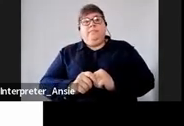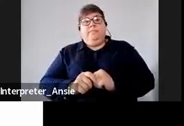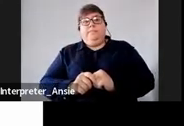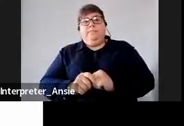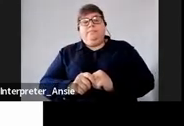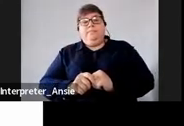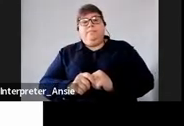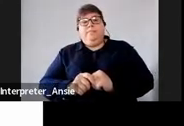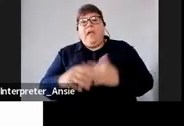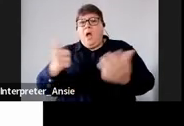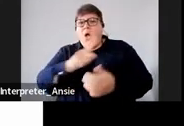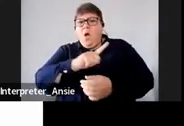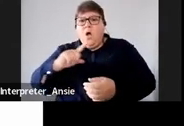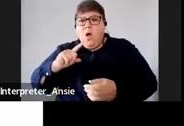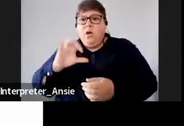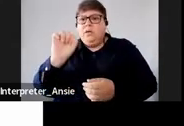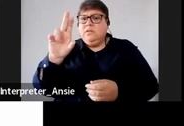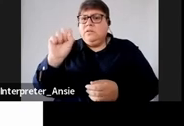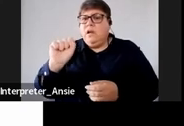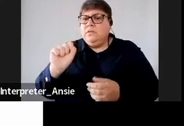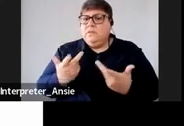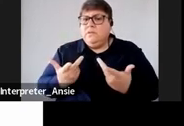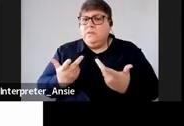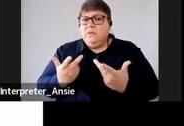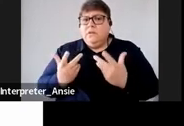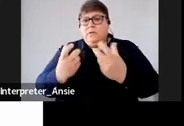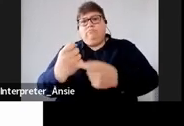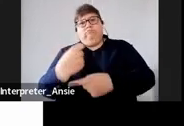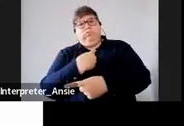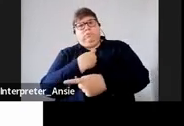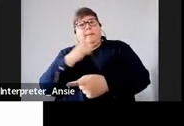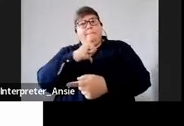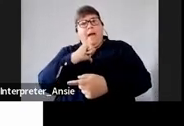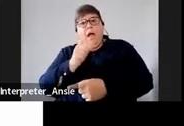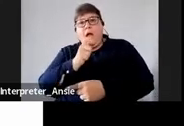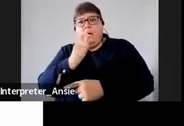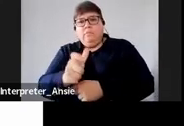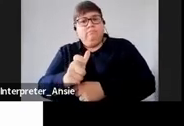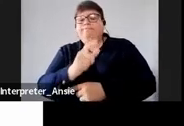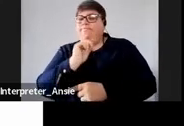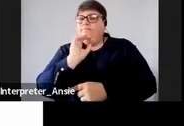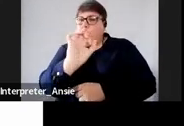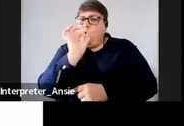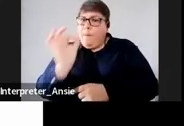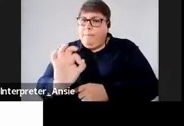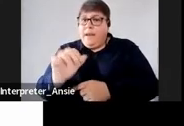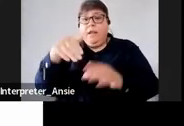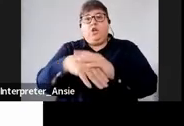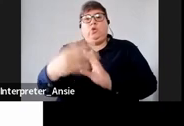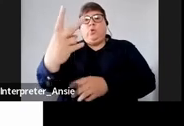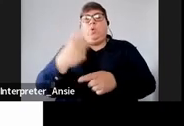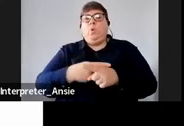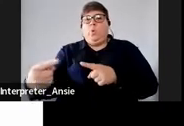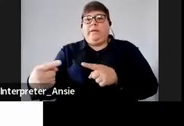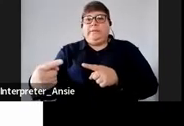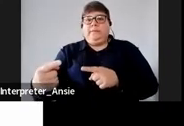how long does it take for SARS or should it take for to respond to two weeks should be sufficient for us to be able to respond with an